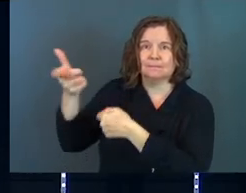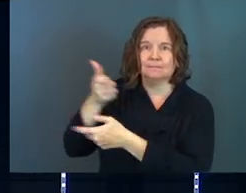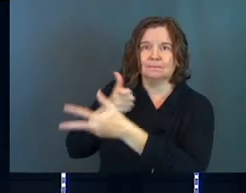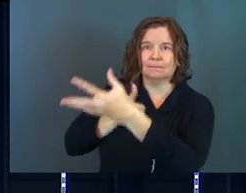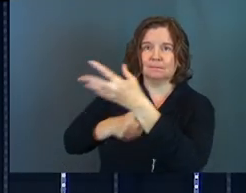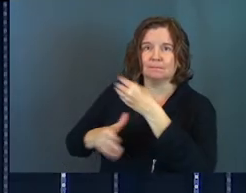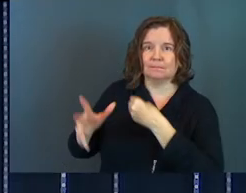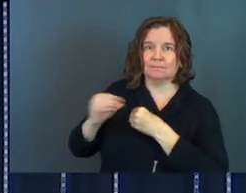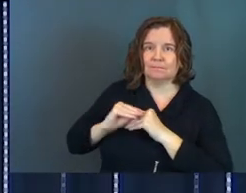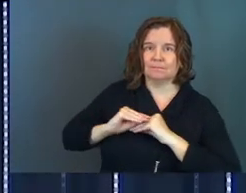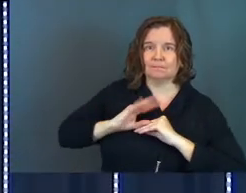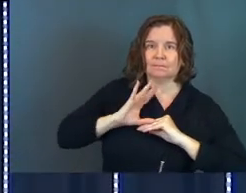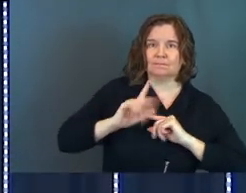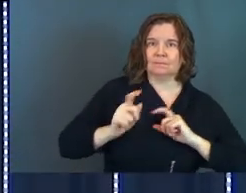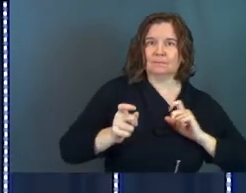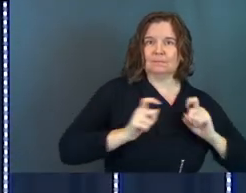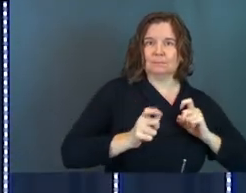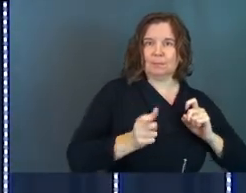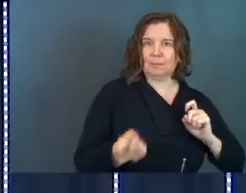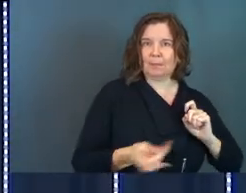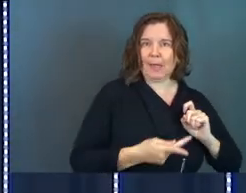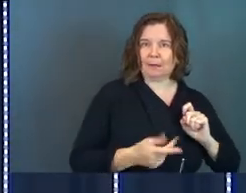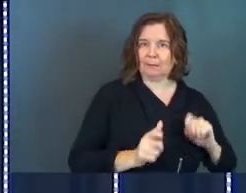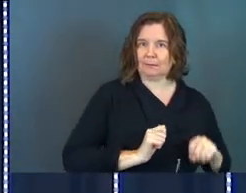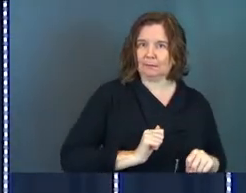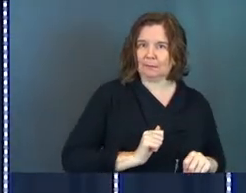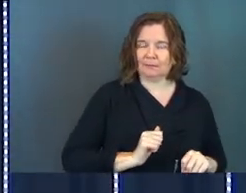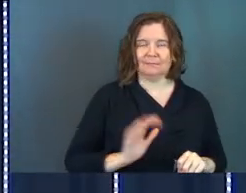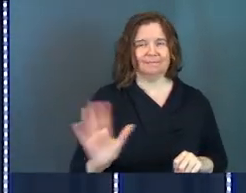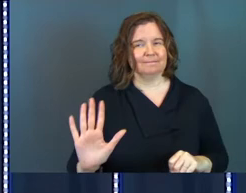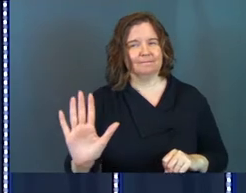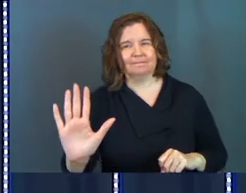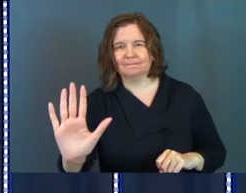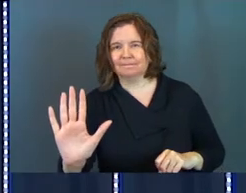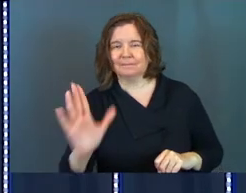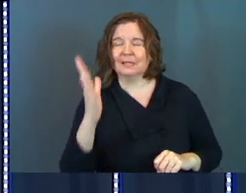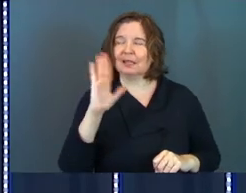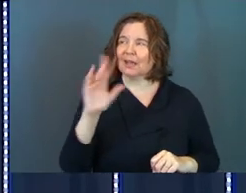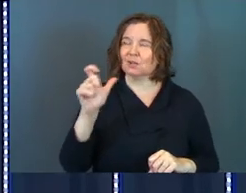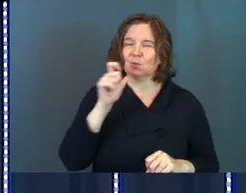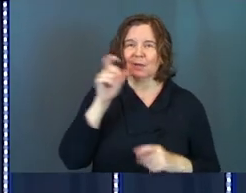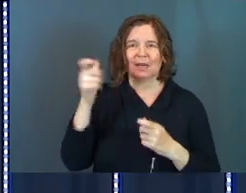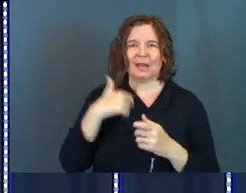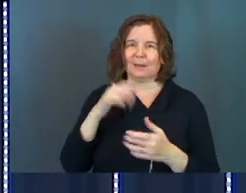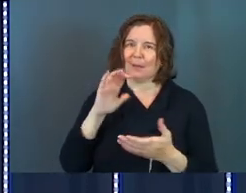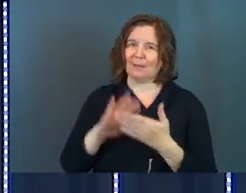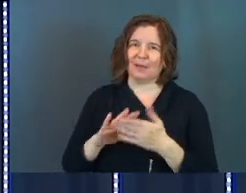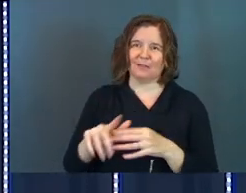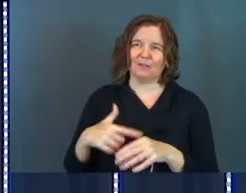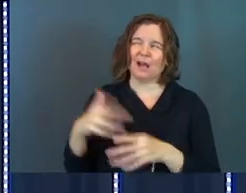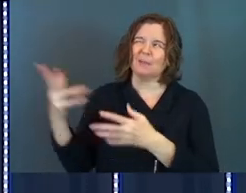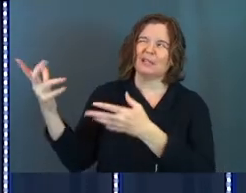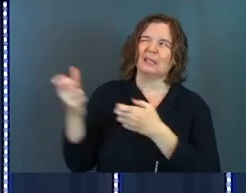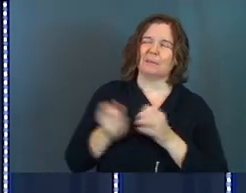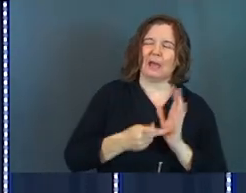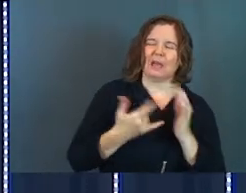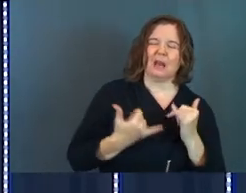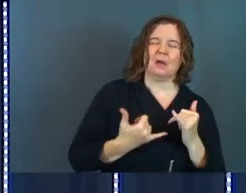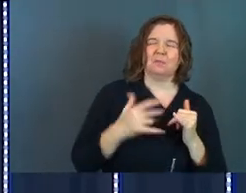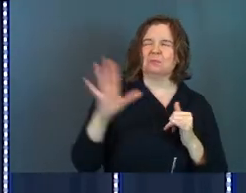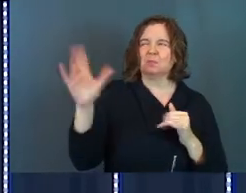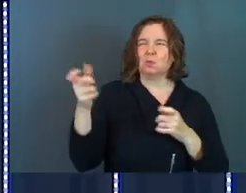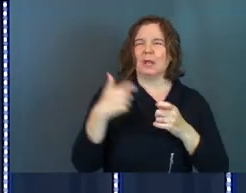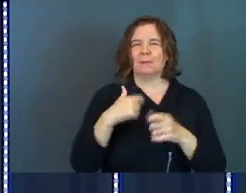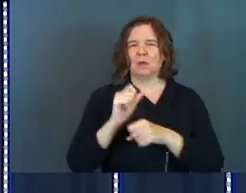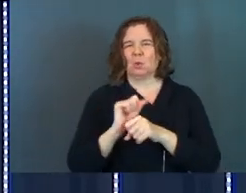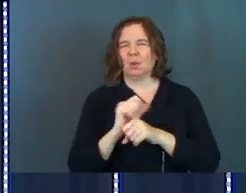had moments where you took kingship back nah God you weren't handling my marriage very well I'm going to take that back you weren't